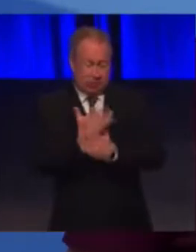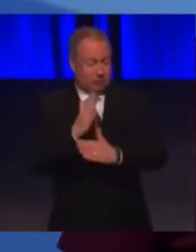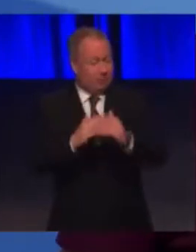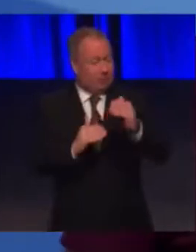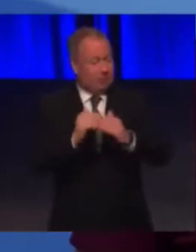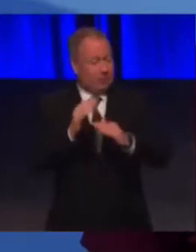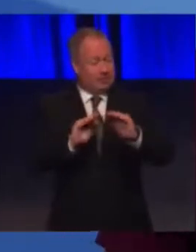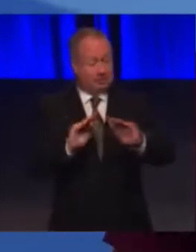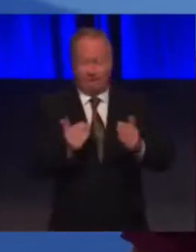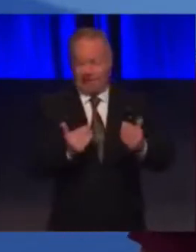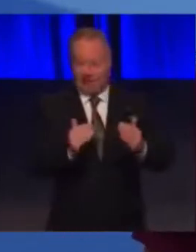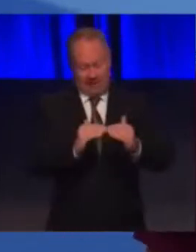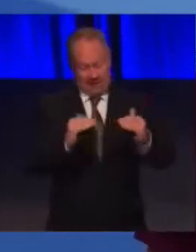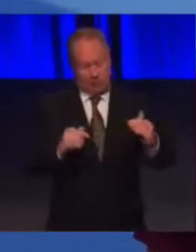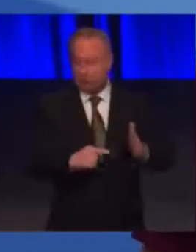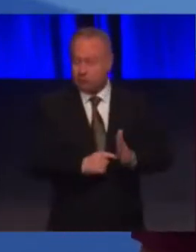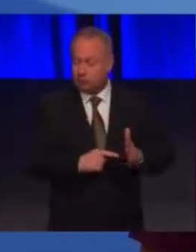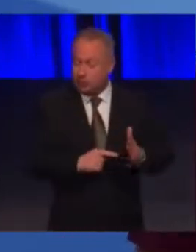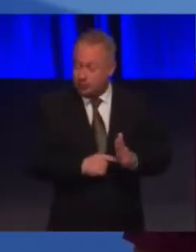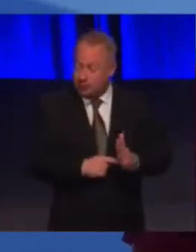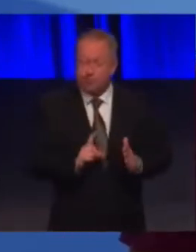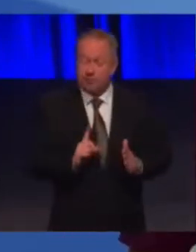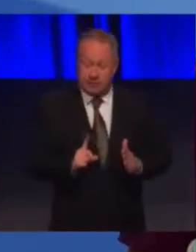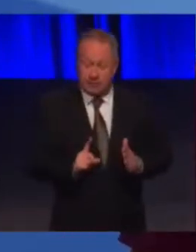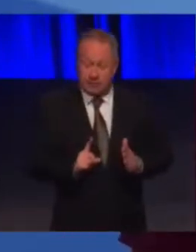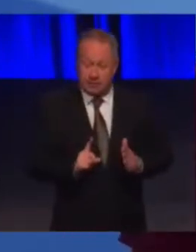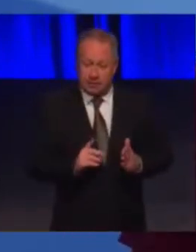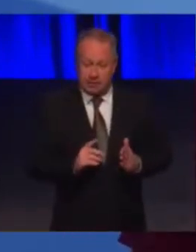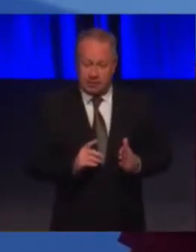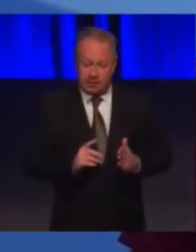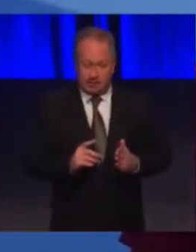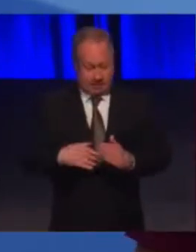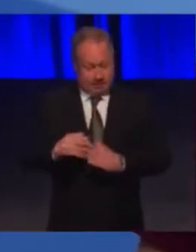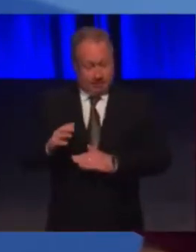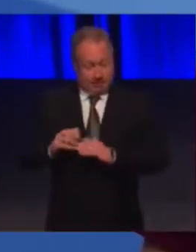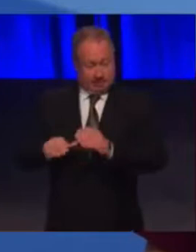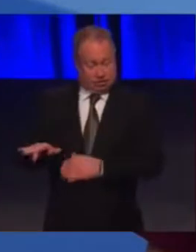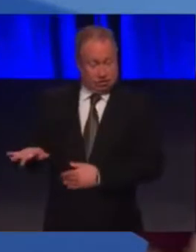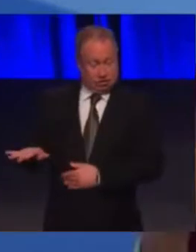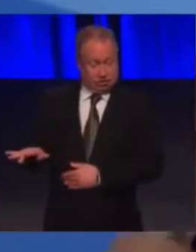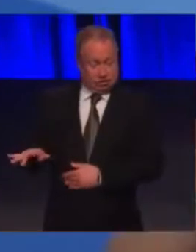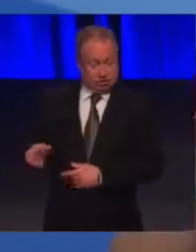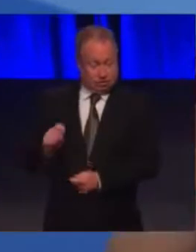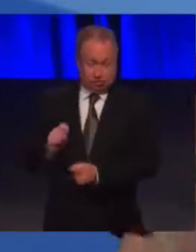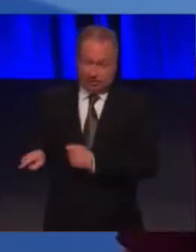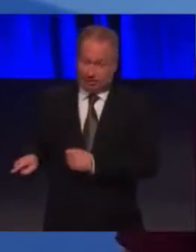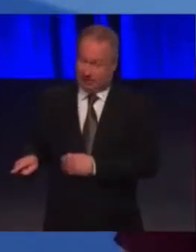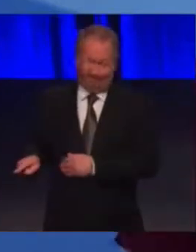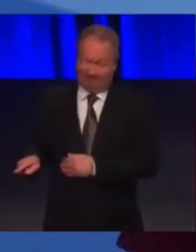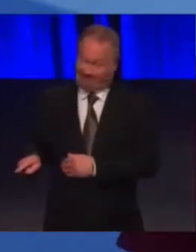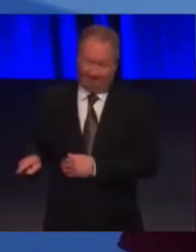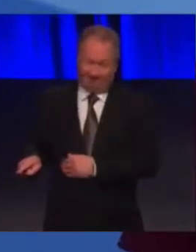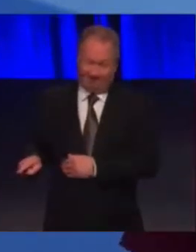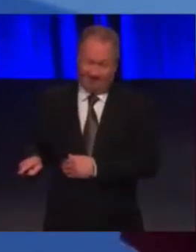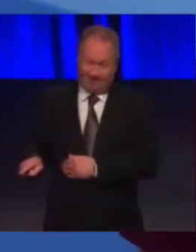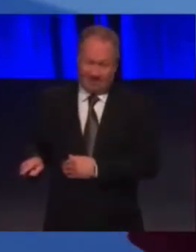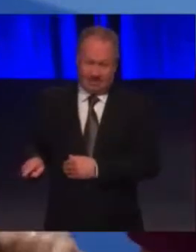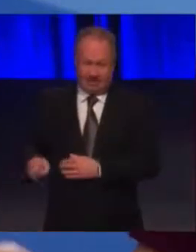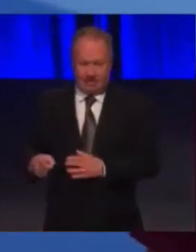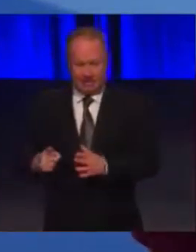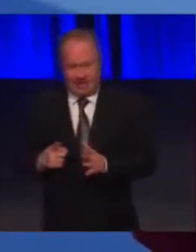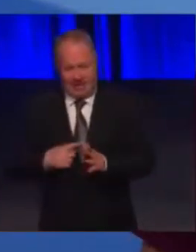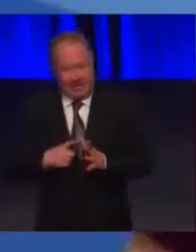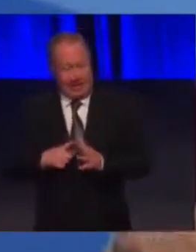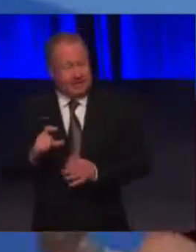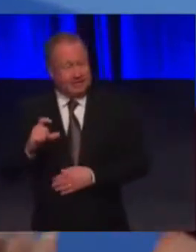equal toilet provision, but it won't impact on existing buildings as far as I'm aware. And it's already been mentioned at AACC